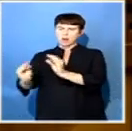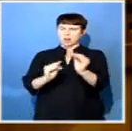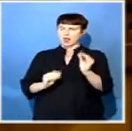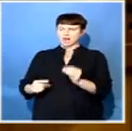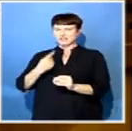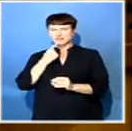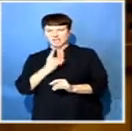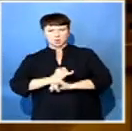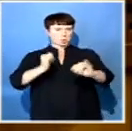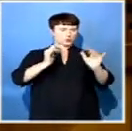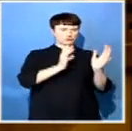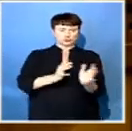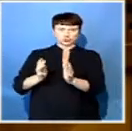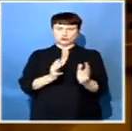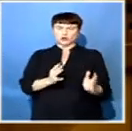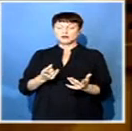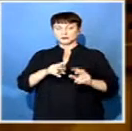of capture.